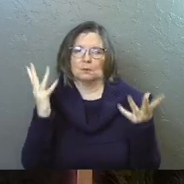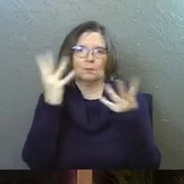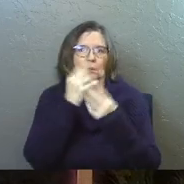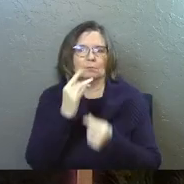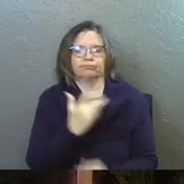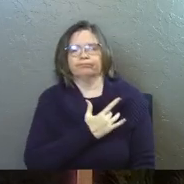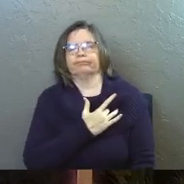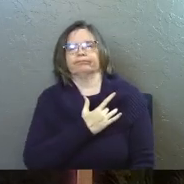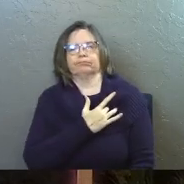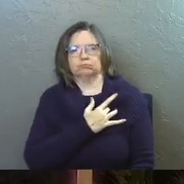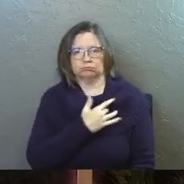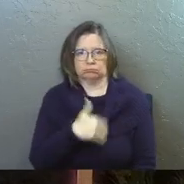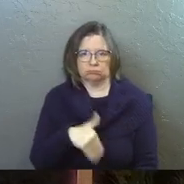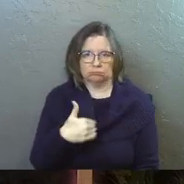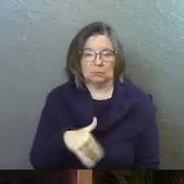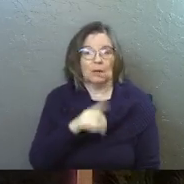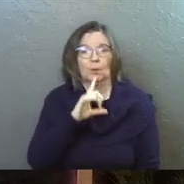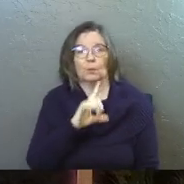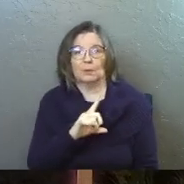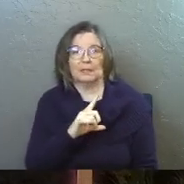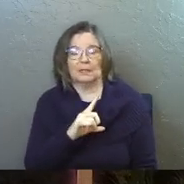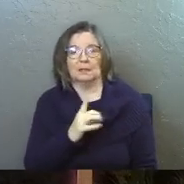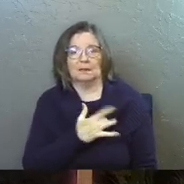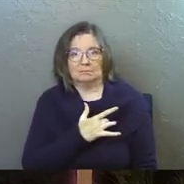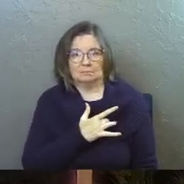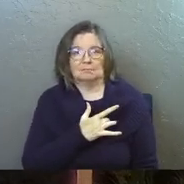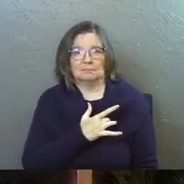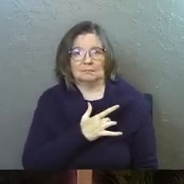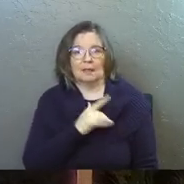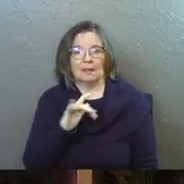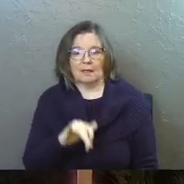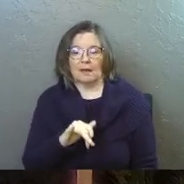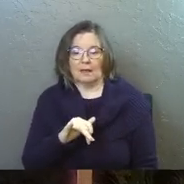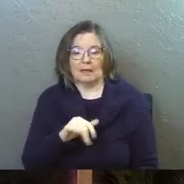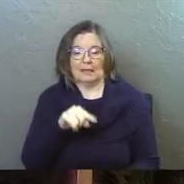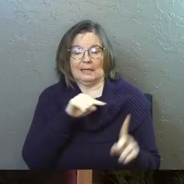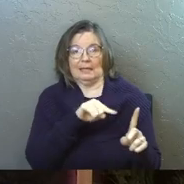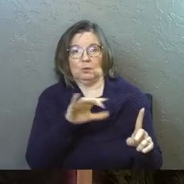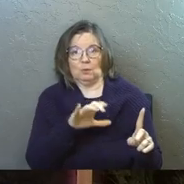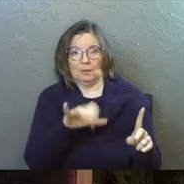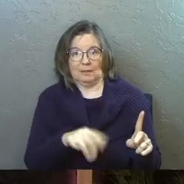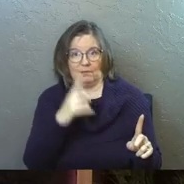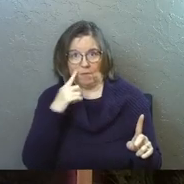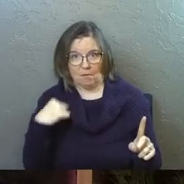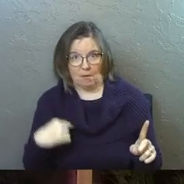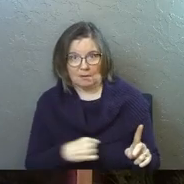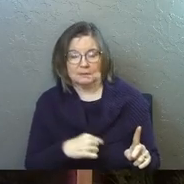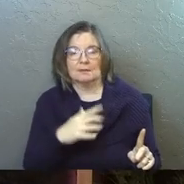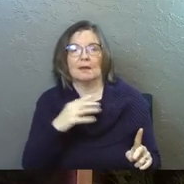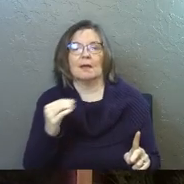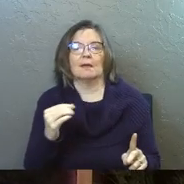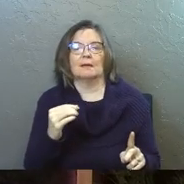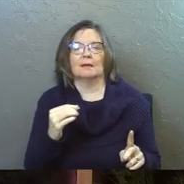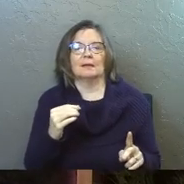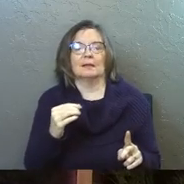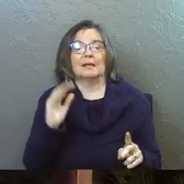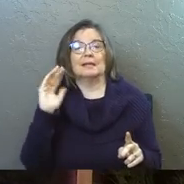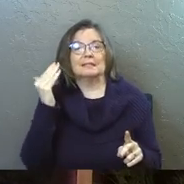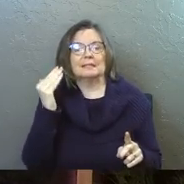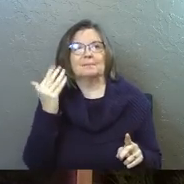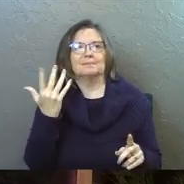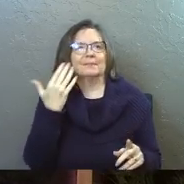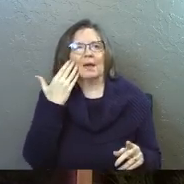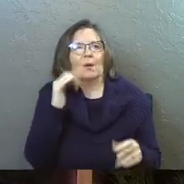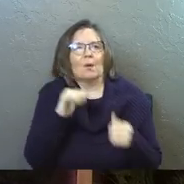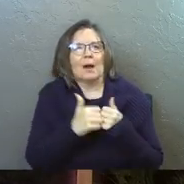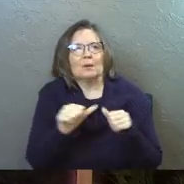beautiful and really moving and, and it really gripped us that, that, uh, he would do this. And, um, and it just seemed,